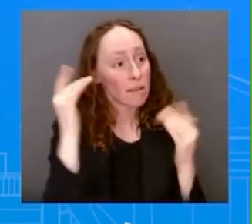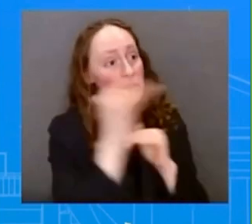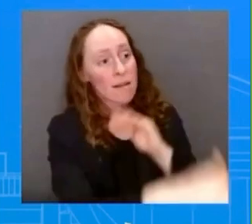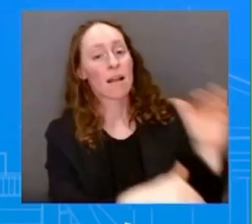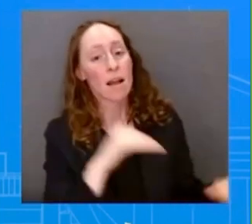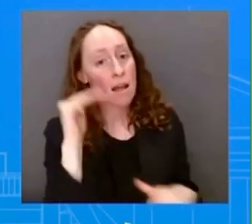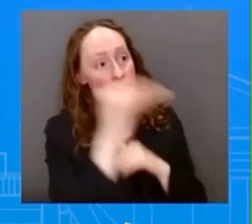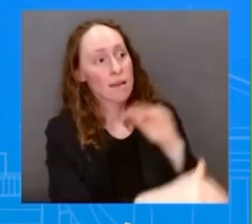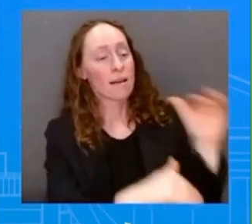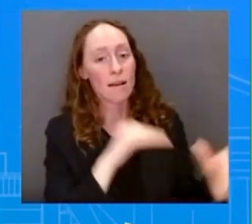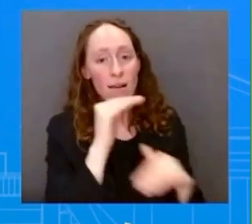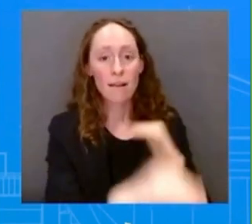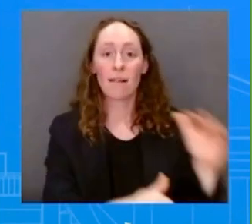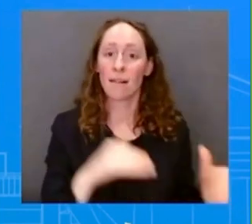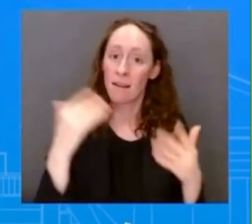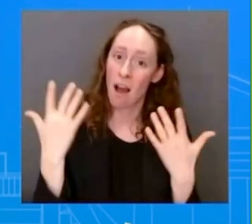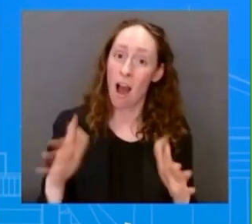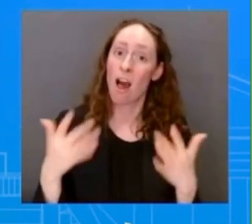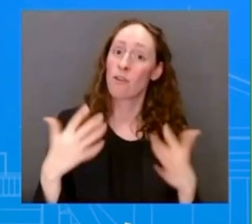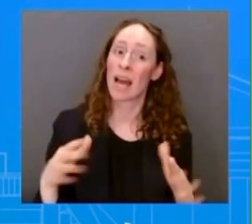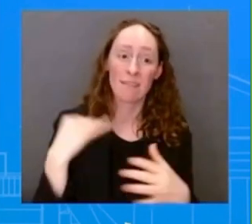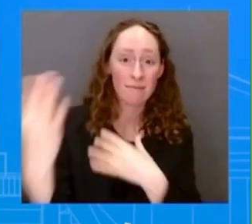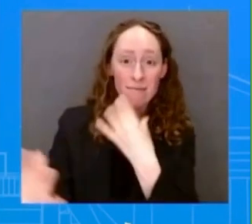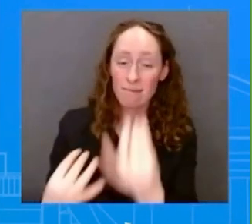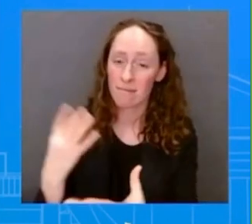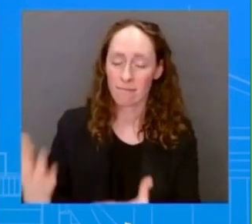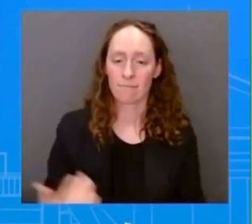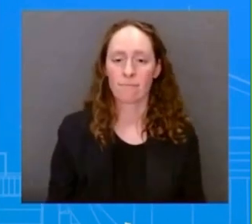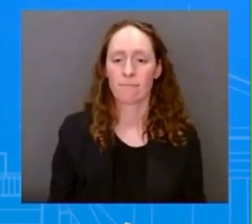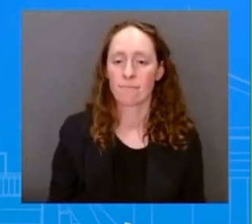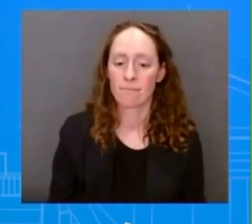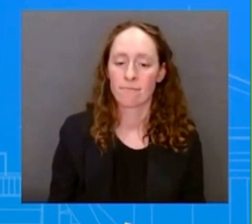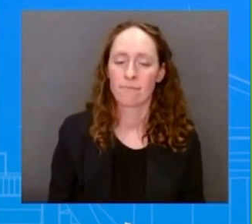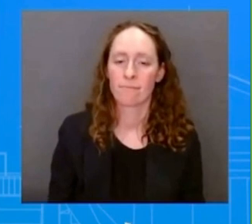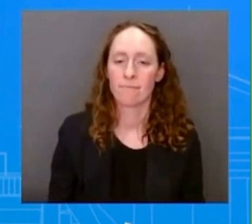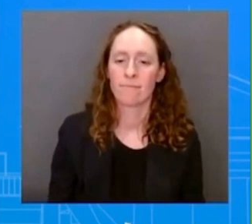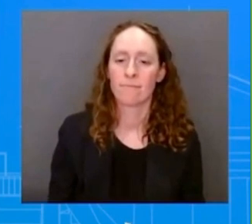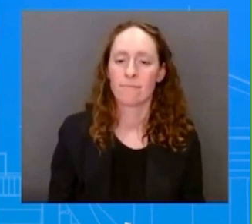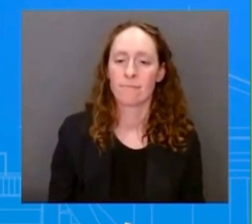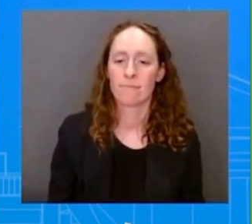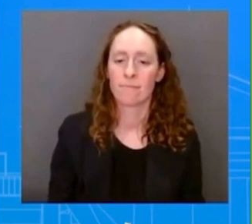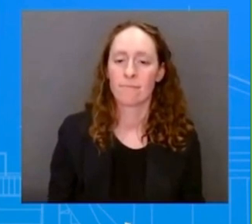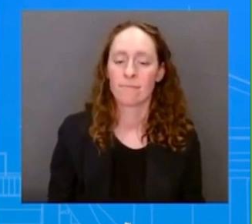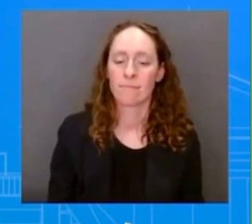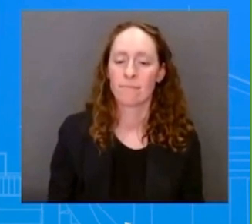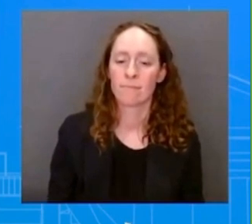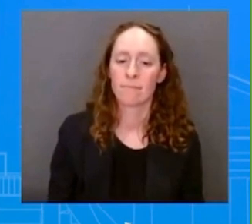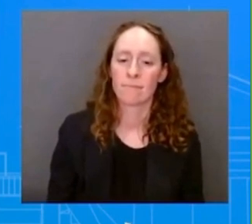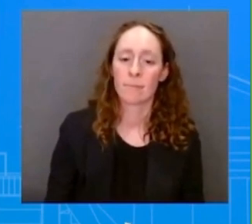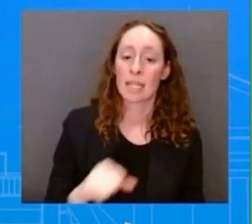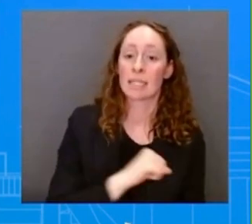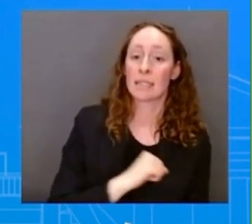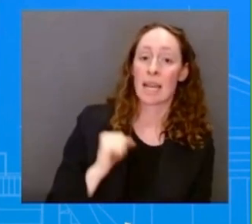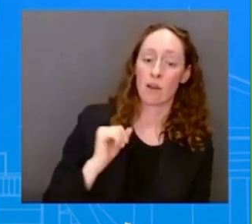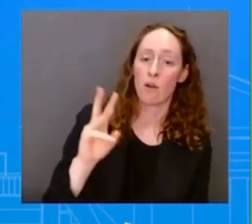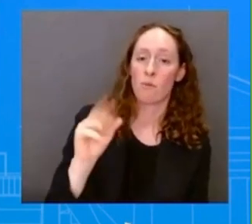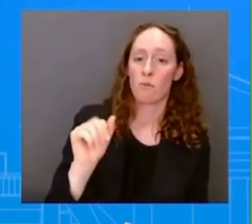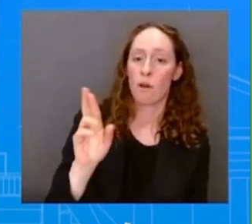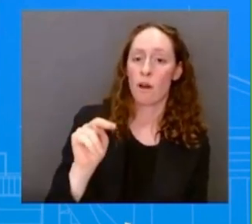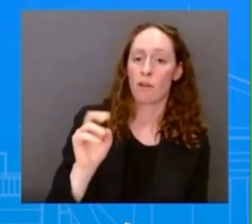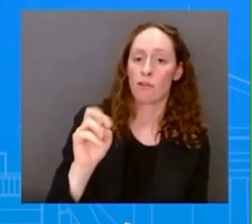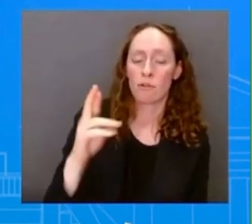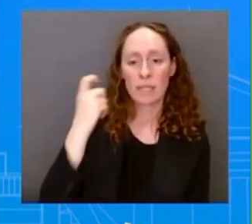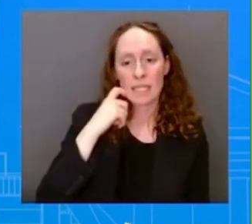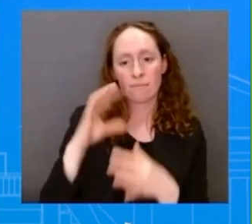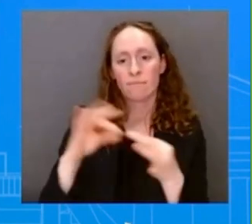what he can. Let me just ask you quickly. Senator Warner was just talking to my colleague Andrea Mitchell, and Andrea asked if he's had access